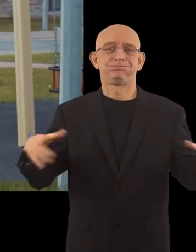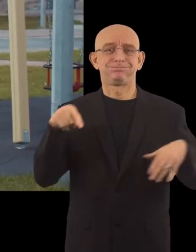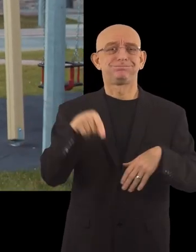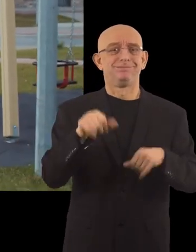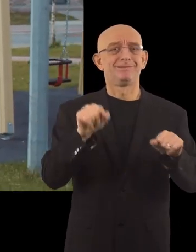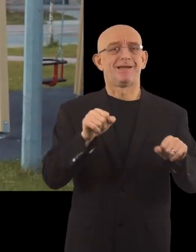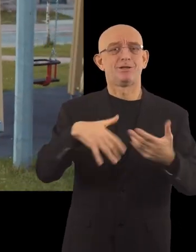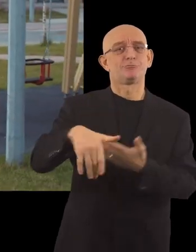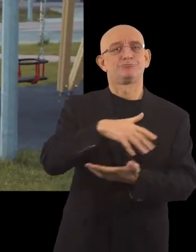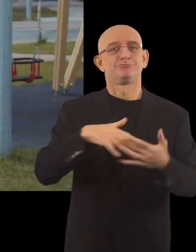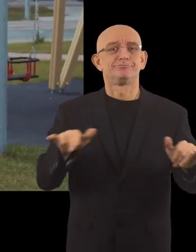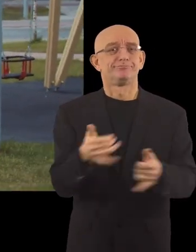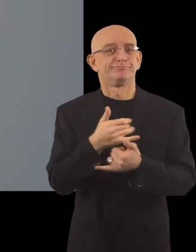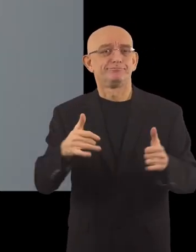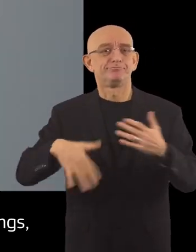accessible.